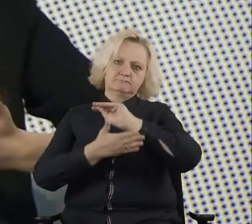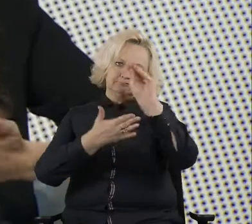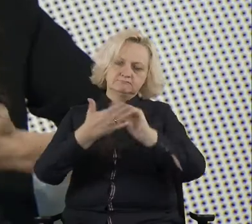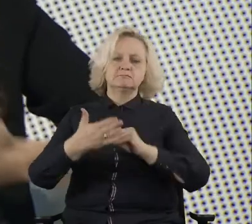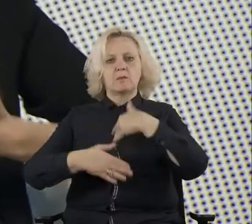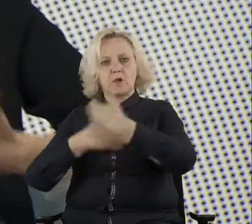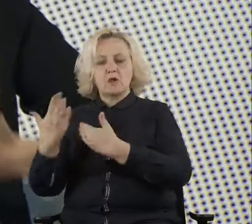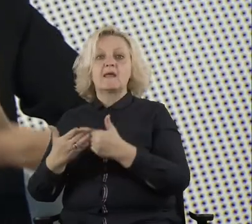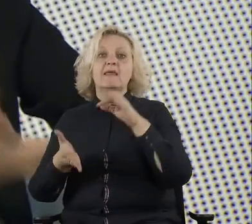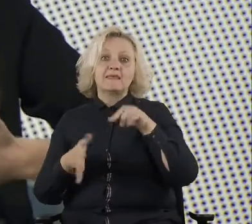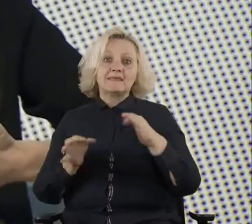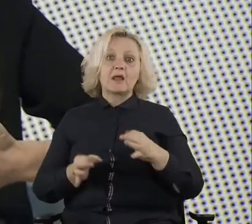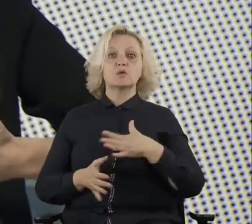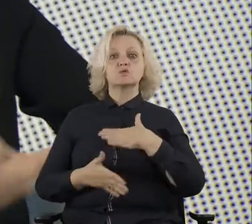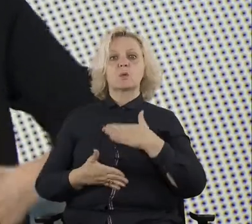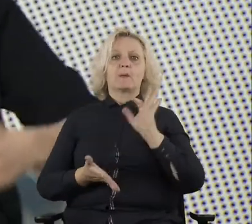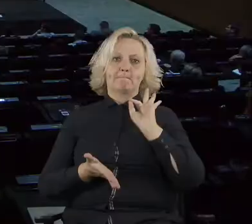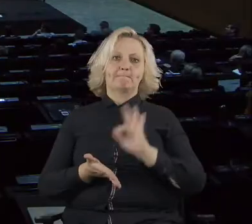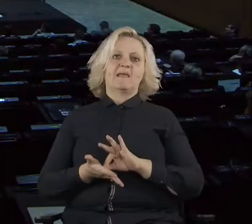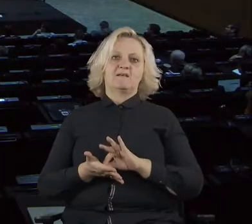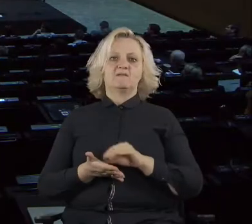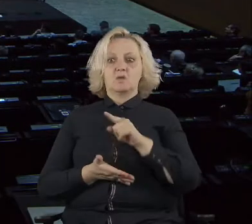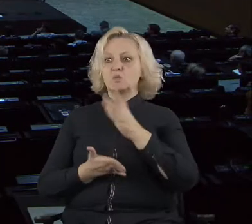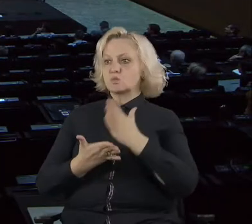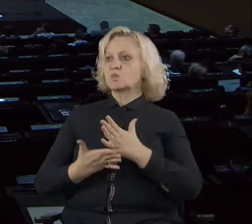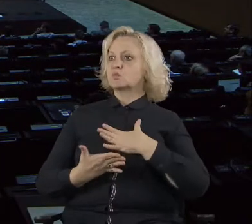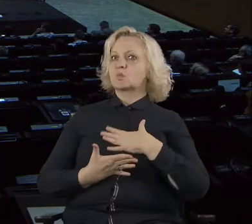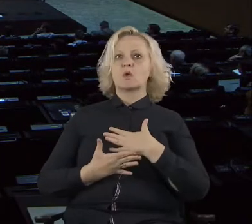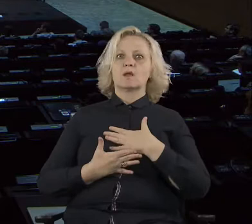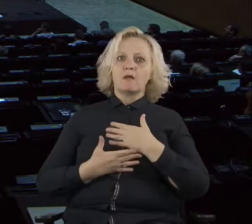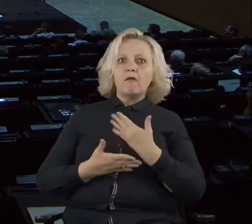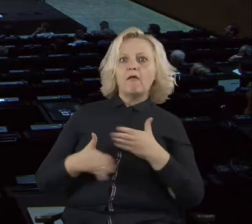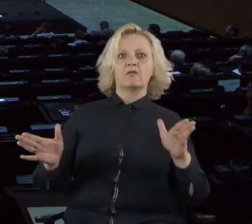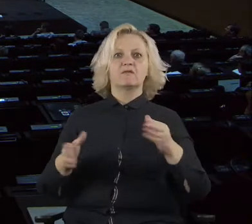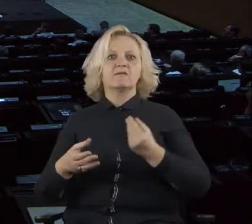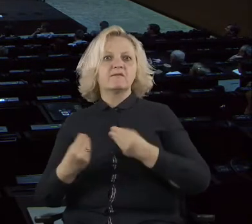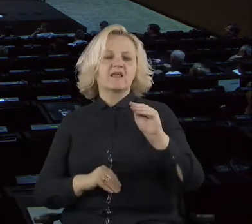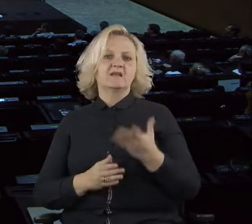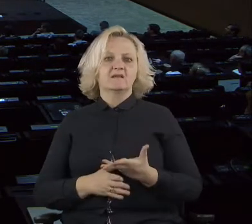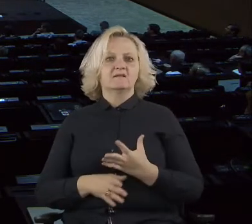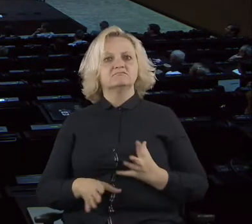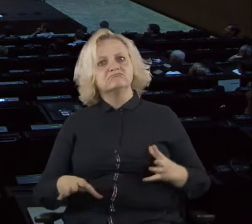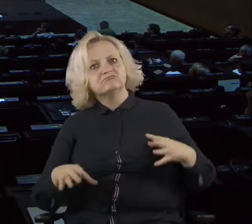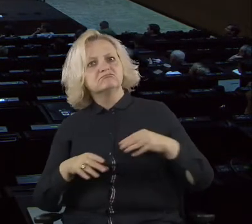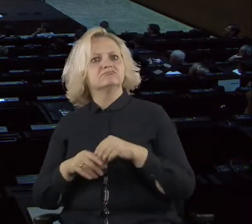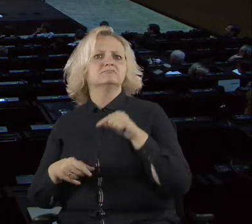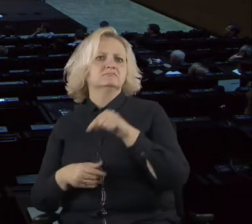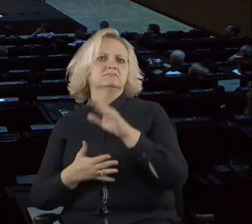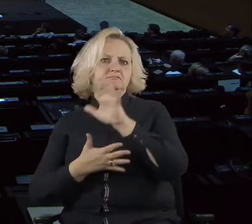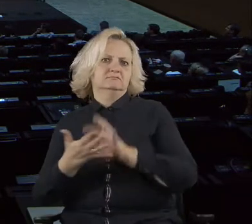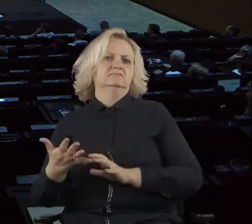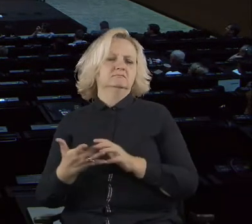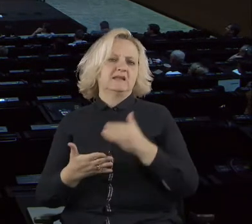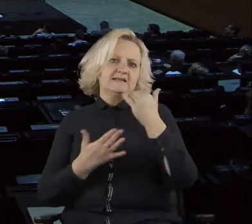for us, I think the most important is to include, to be inclusive, to include all the society. The first thing